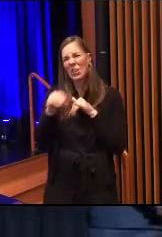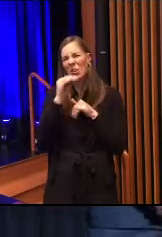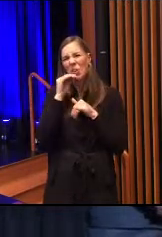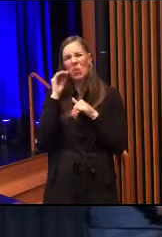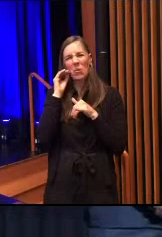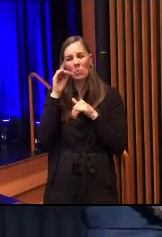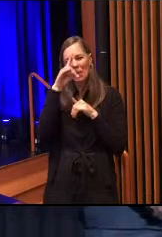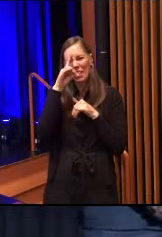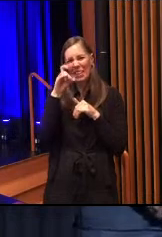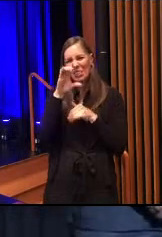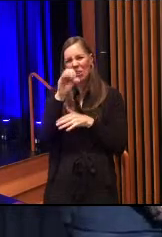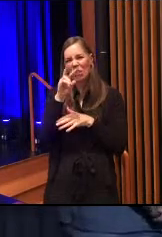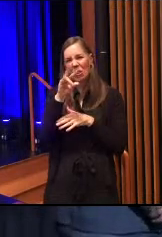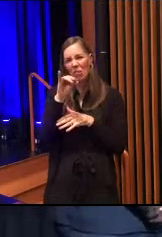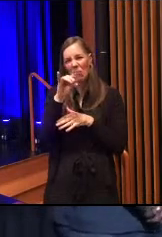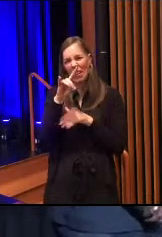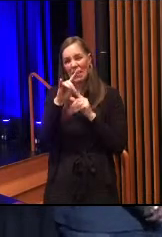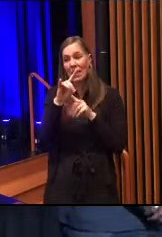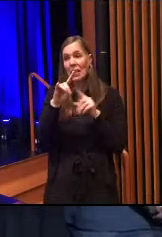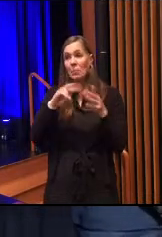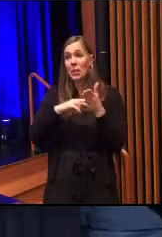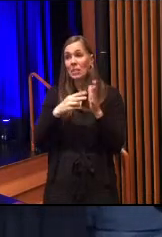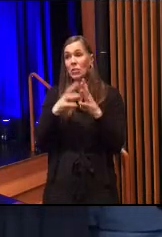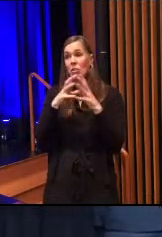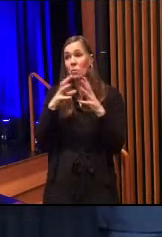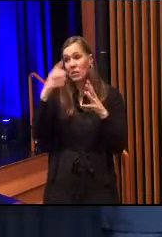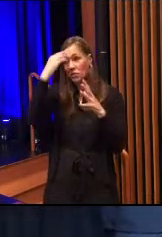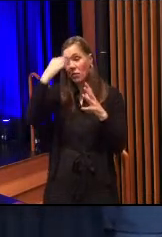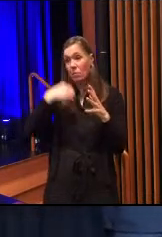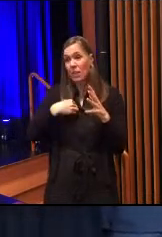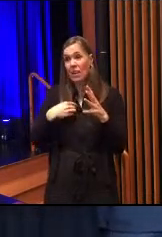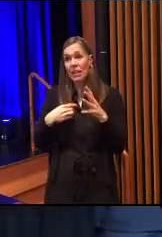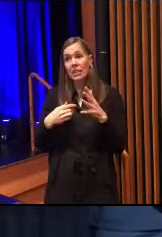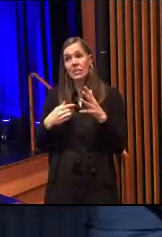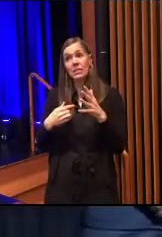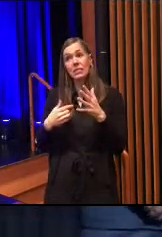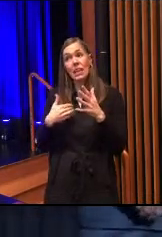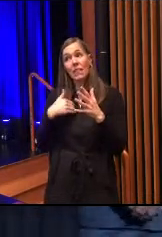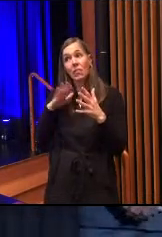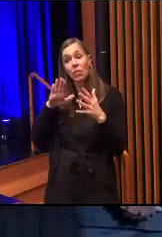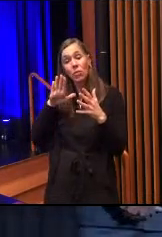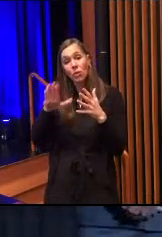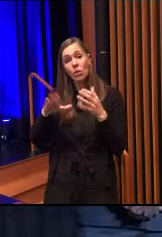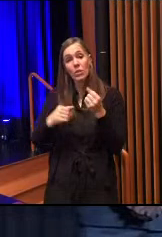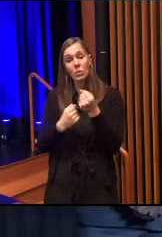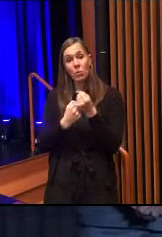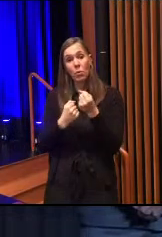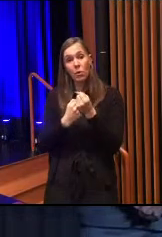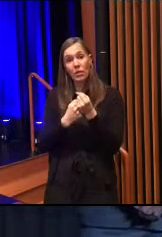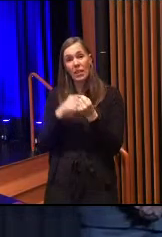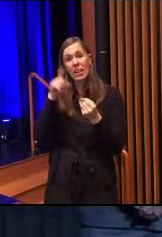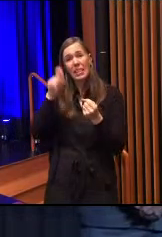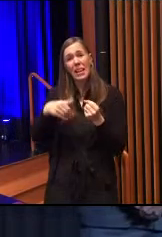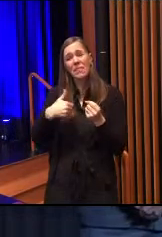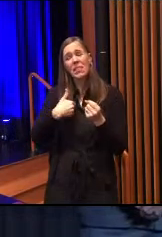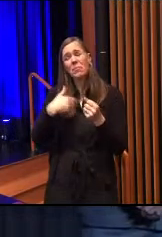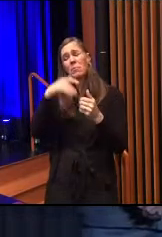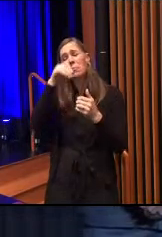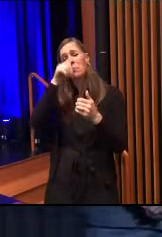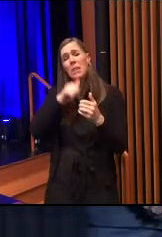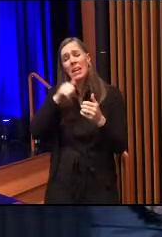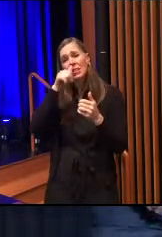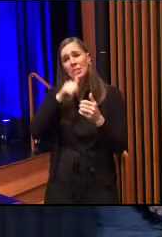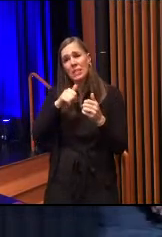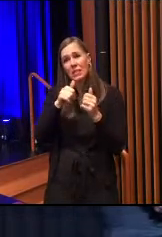But it means so much to me to have their support to continually, you know, give, they have to have patience for